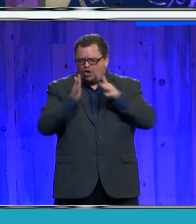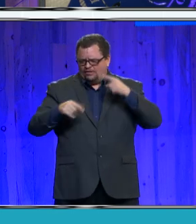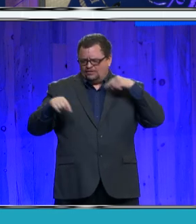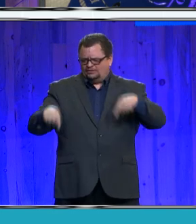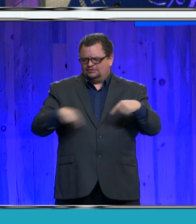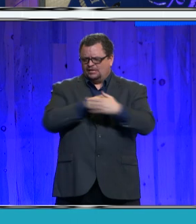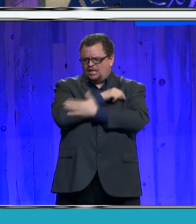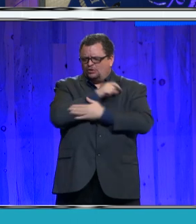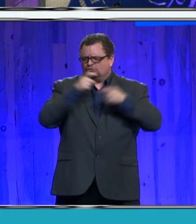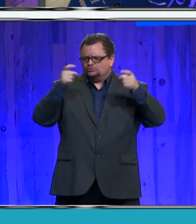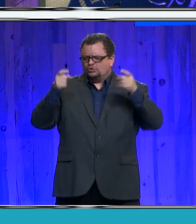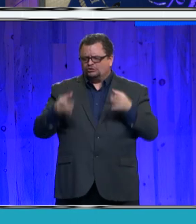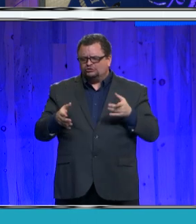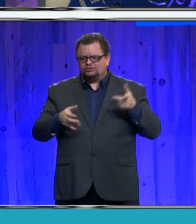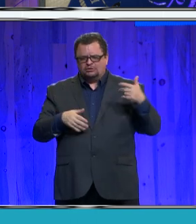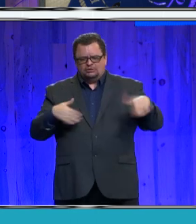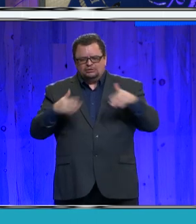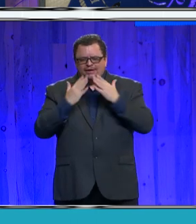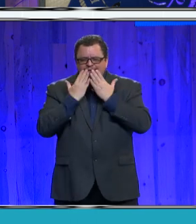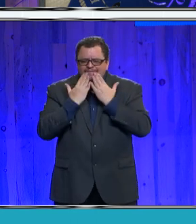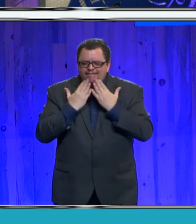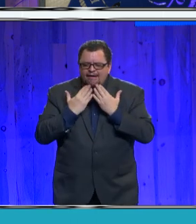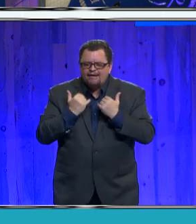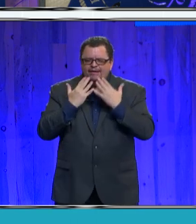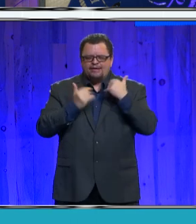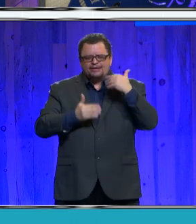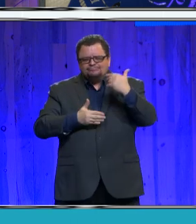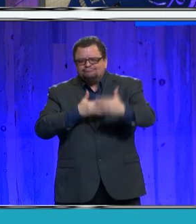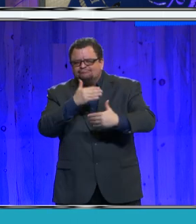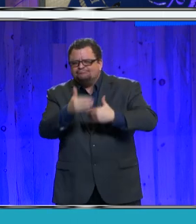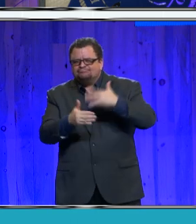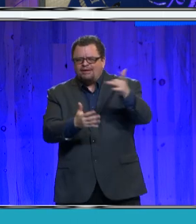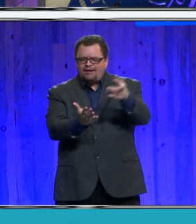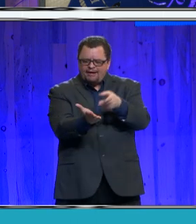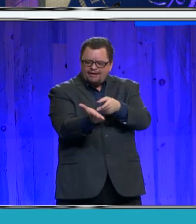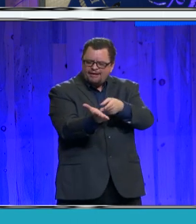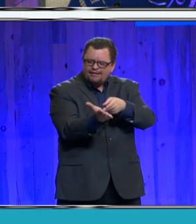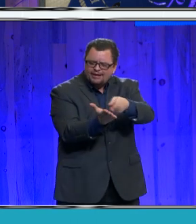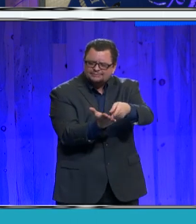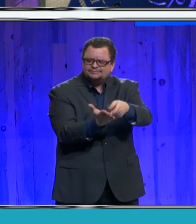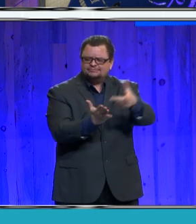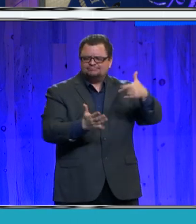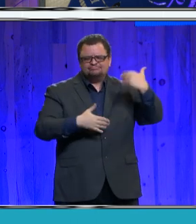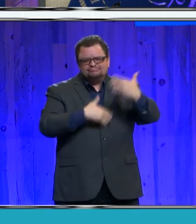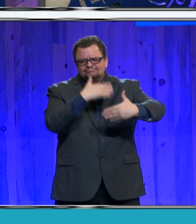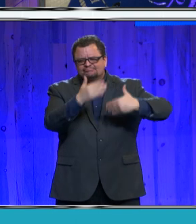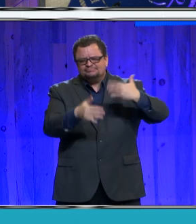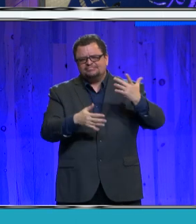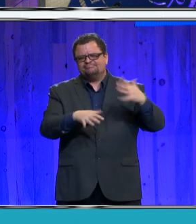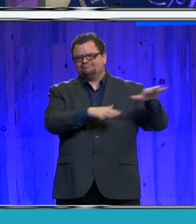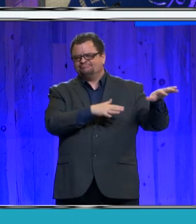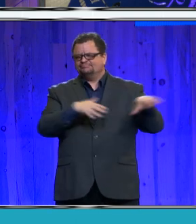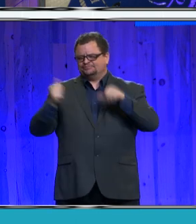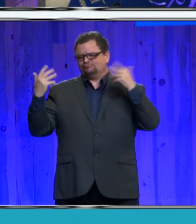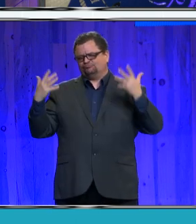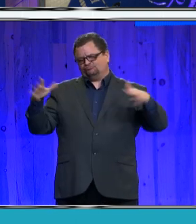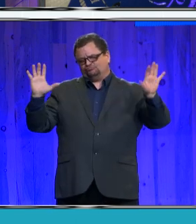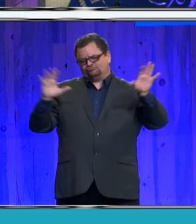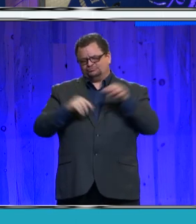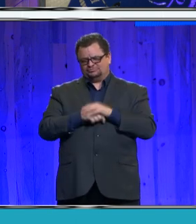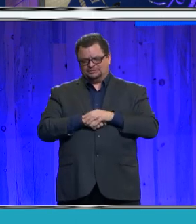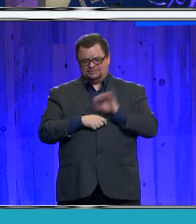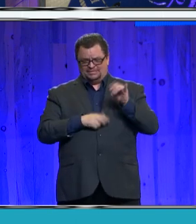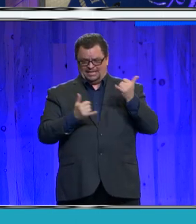kind and full of integrity. And my thanks to the rest of our former senior staff for their great service to the